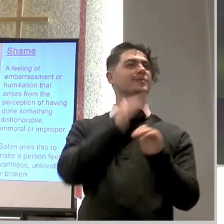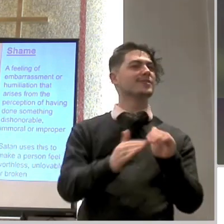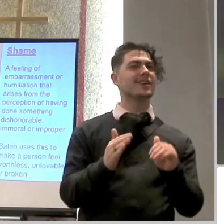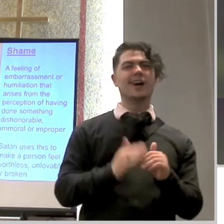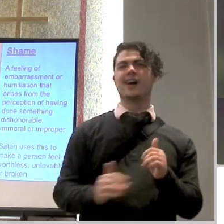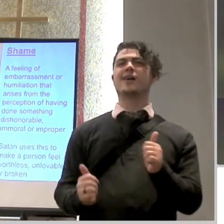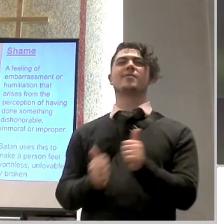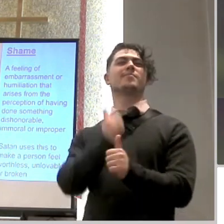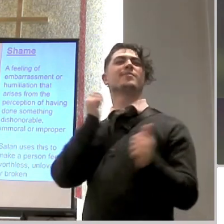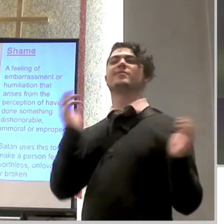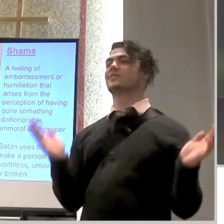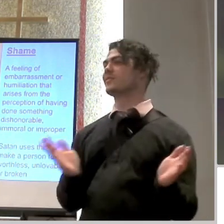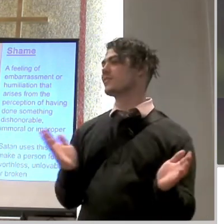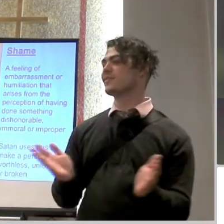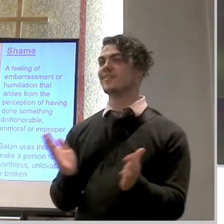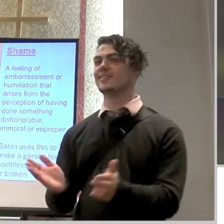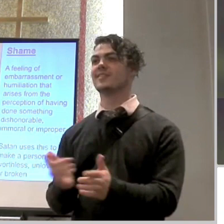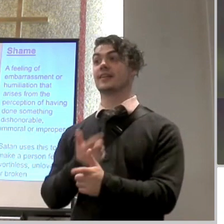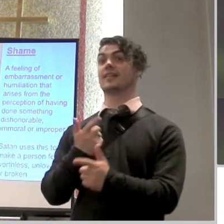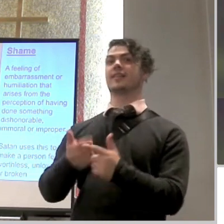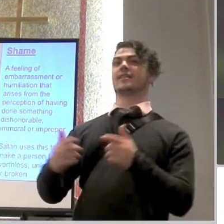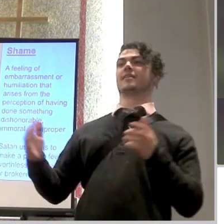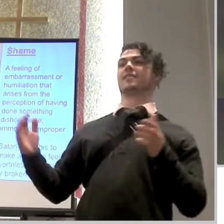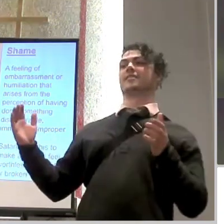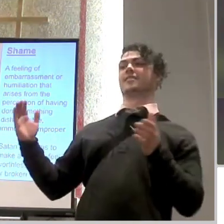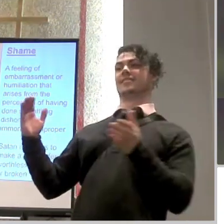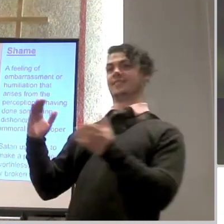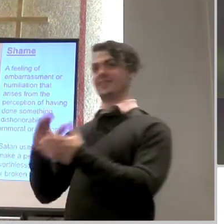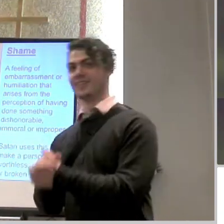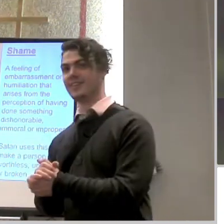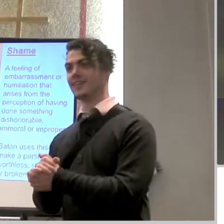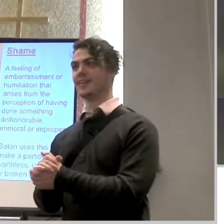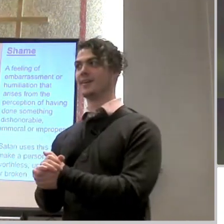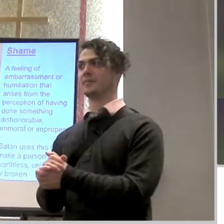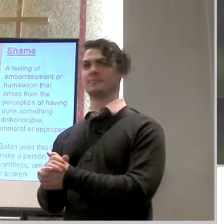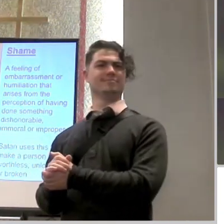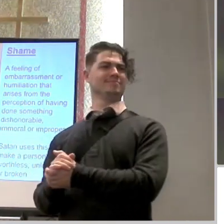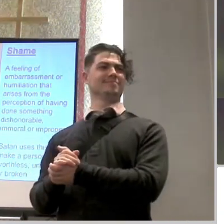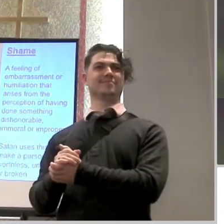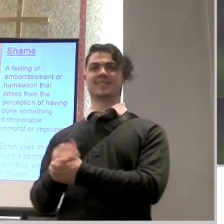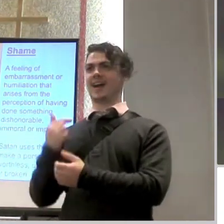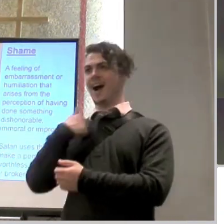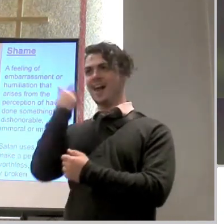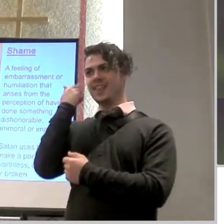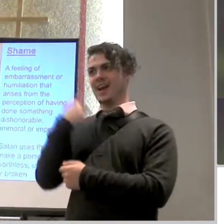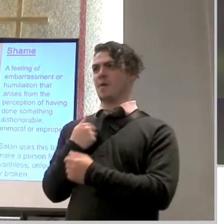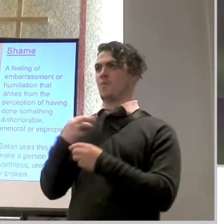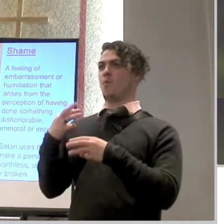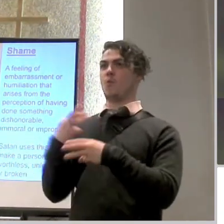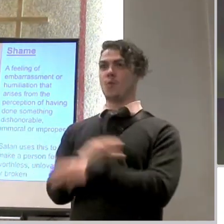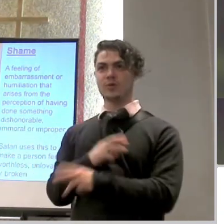encouraging the most and then i crossed over to married and i'm like man i think i'm the worst person ever